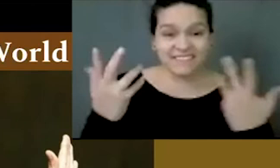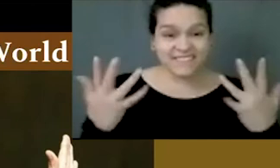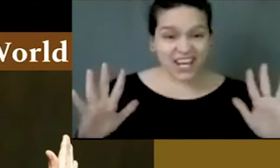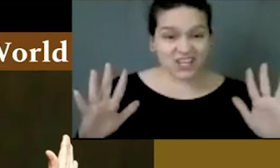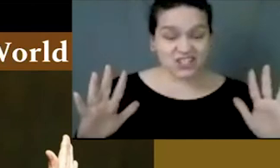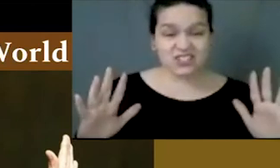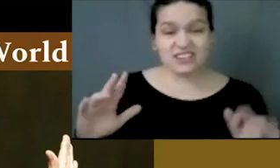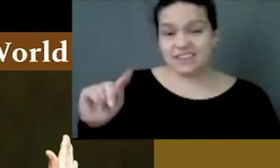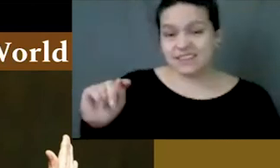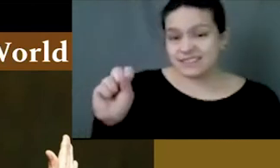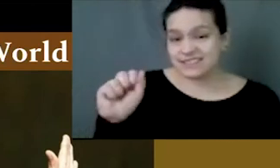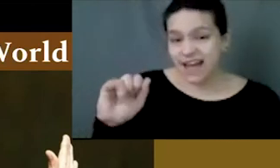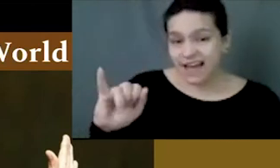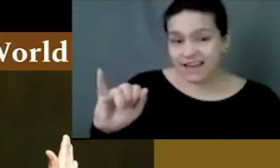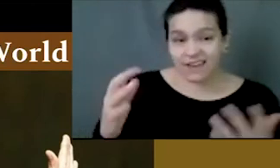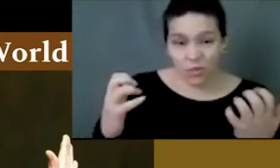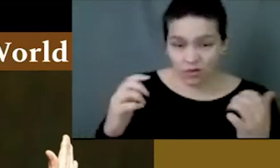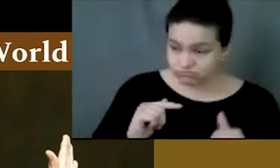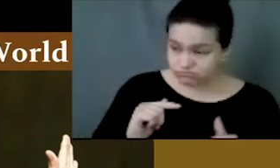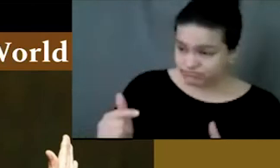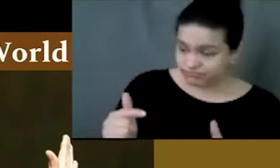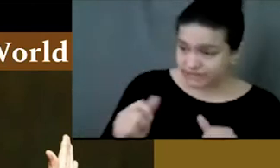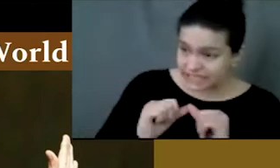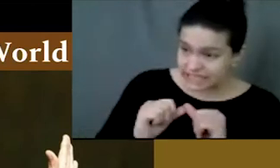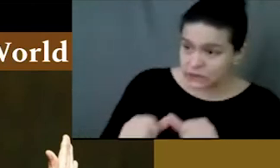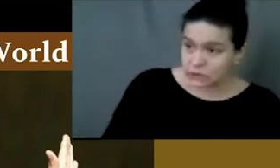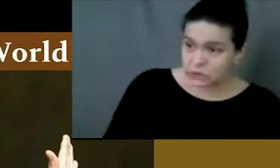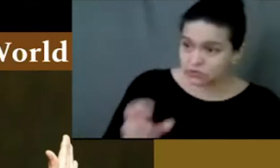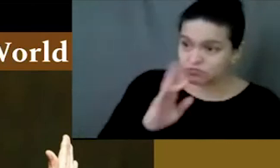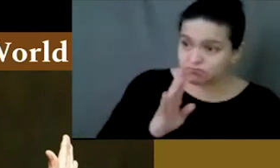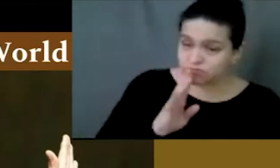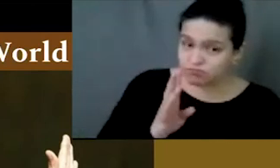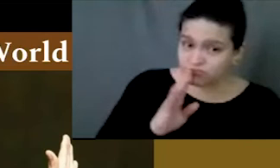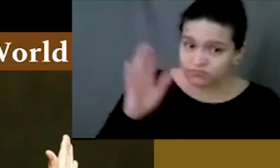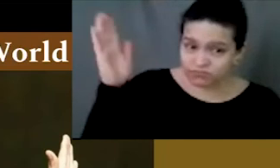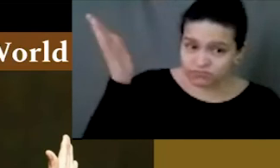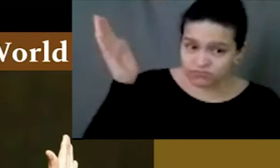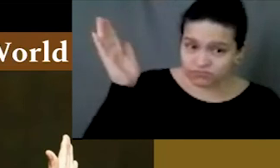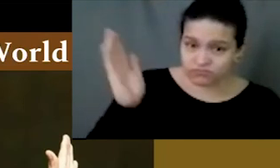All right, a minute is up. So, Si, you want to continue on?